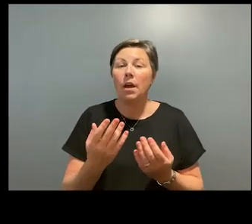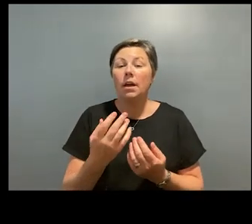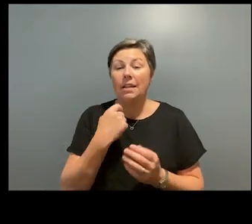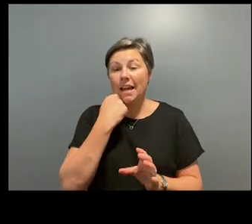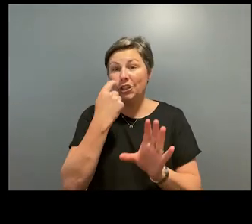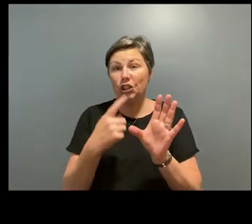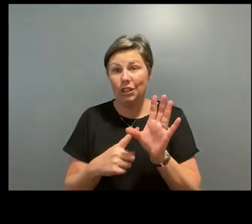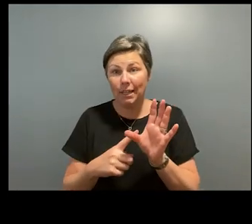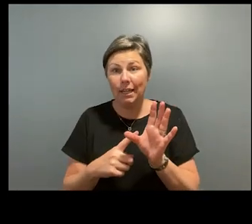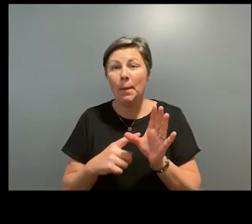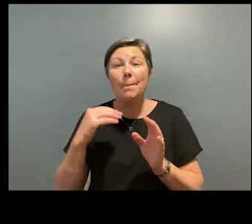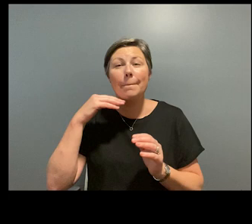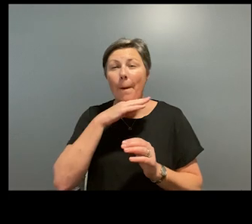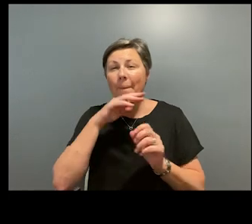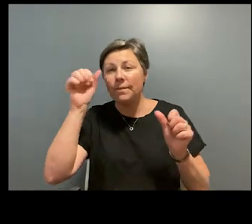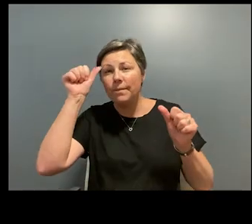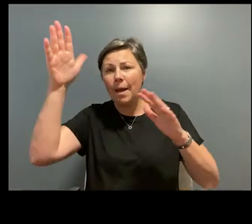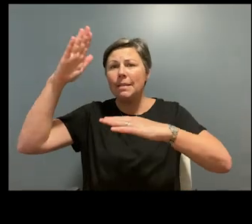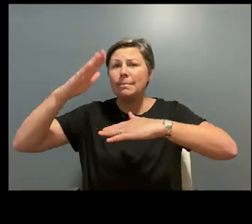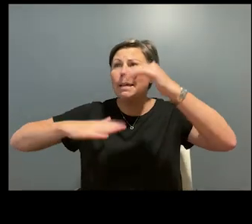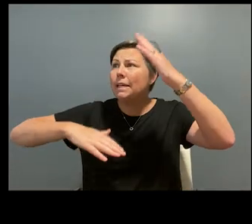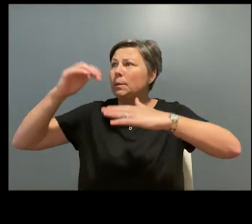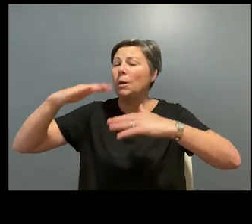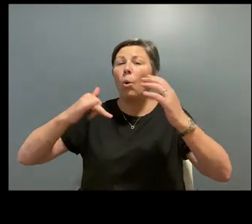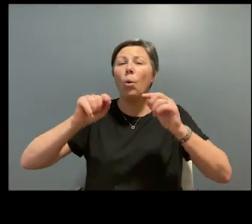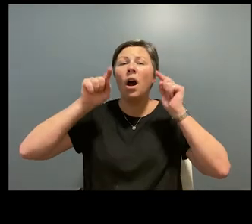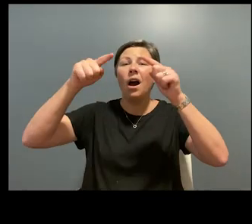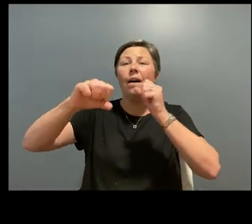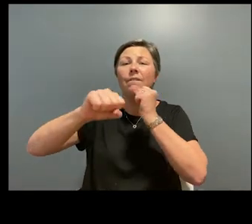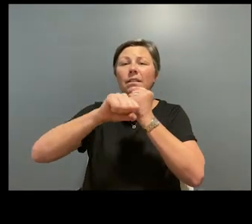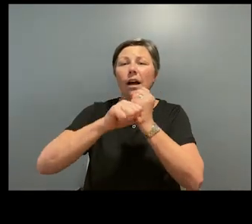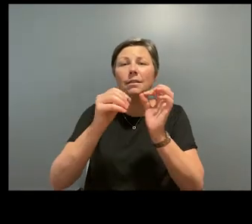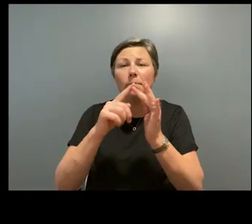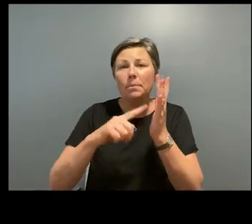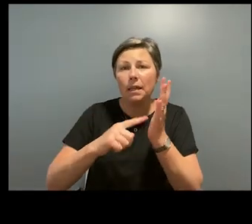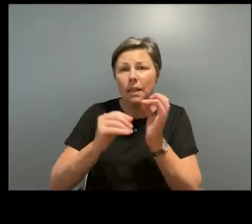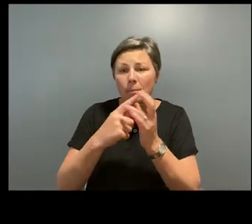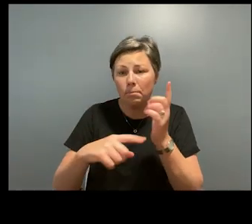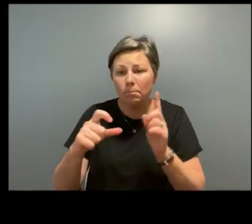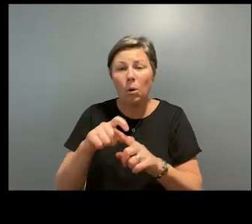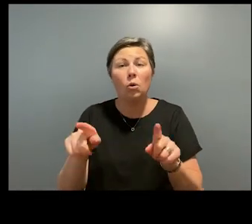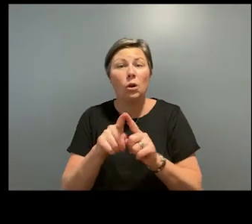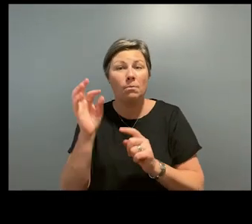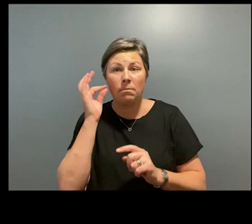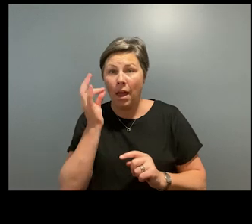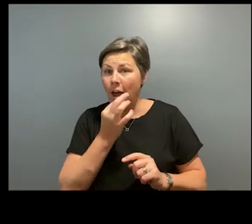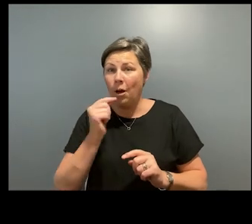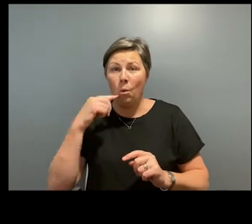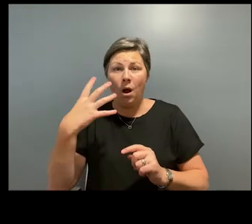Melbourne's iconic buildings and billboards and parks and it will be a special site indeed.